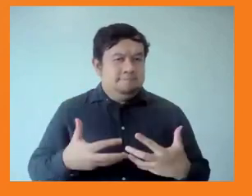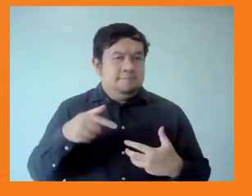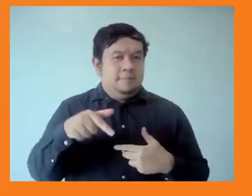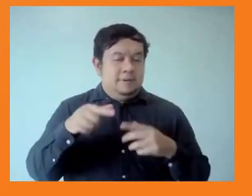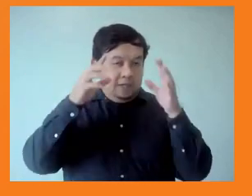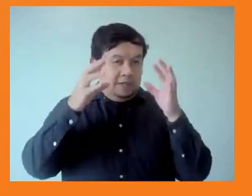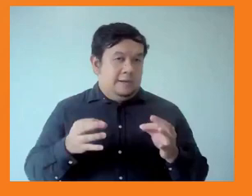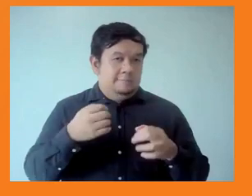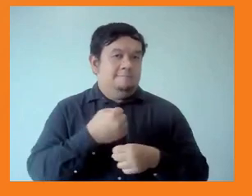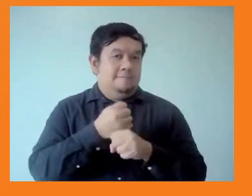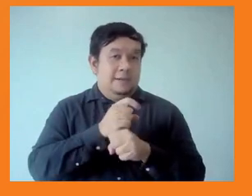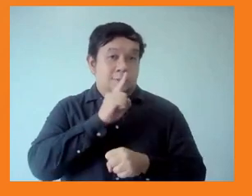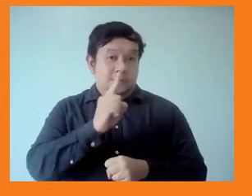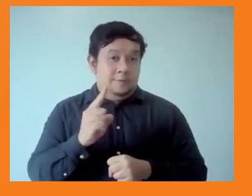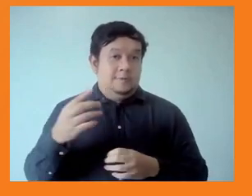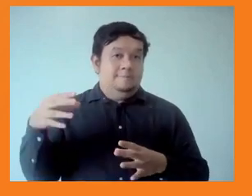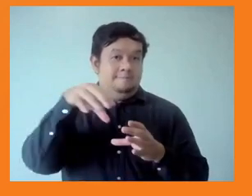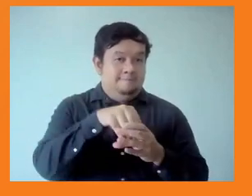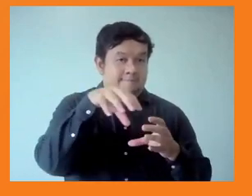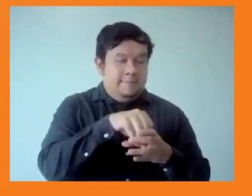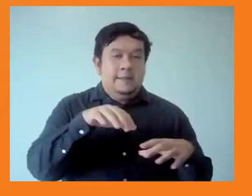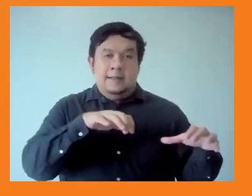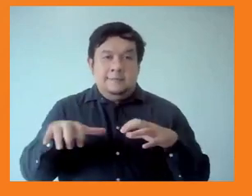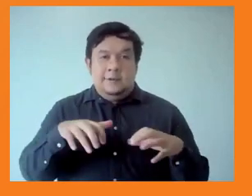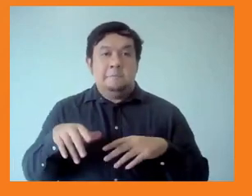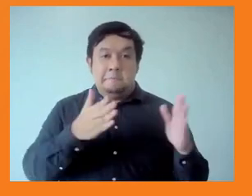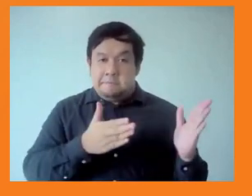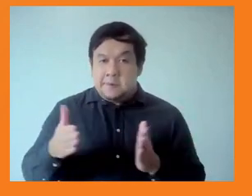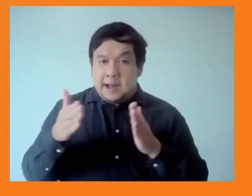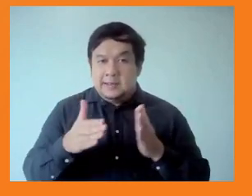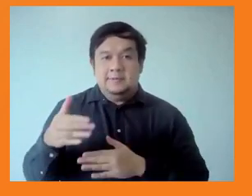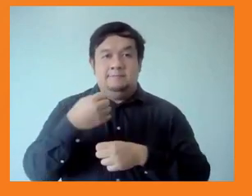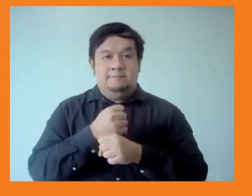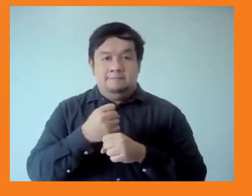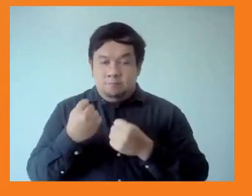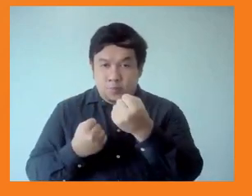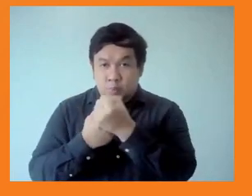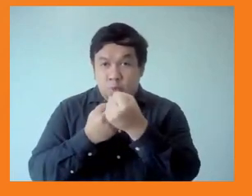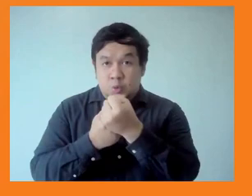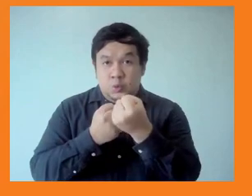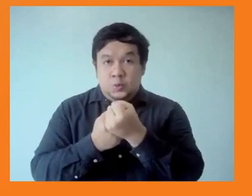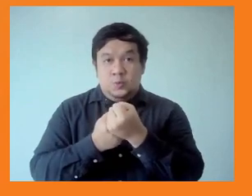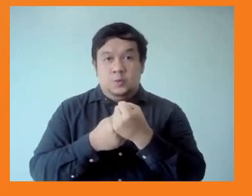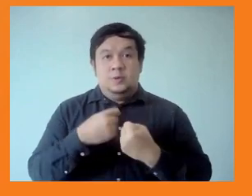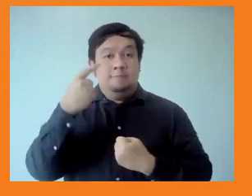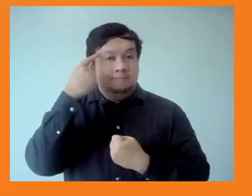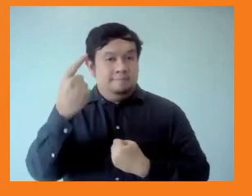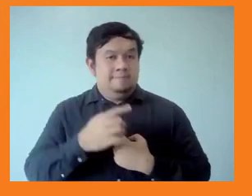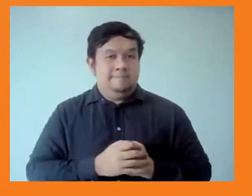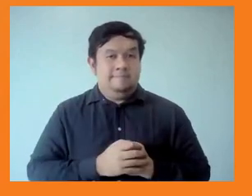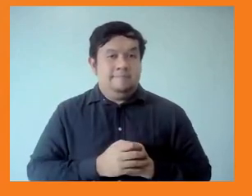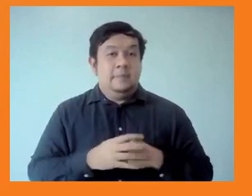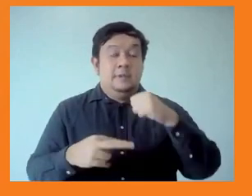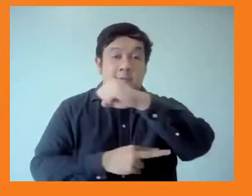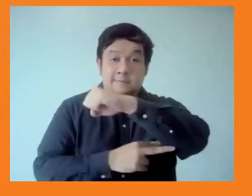an action plan to set clear targets, by supporting governments in bridging the financing gap, and establishing a robust mechanism